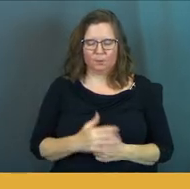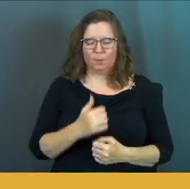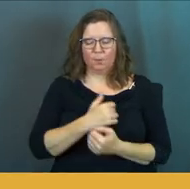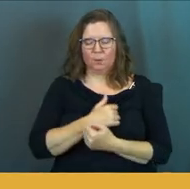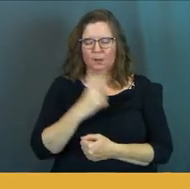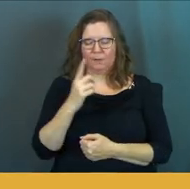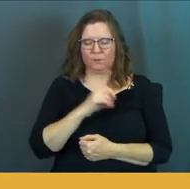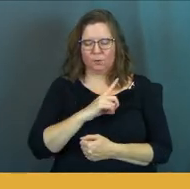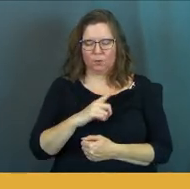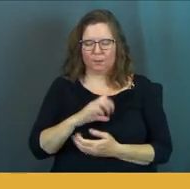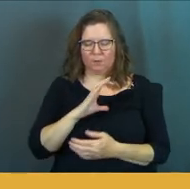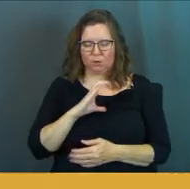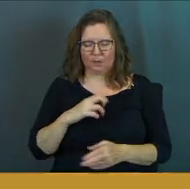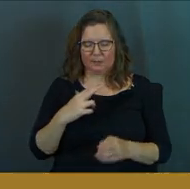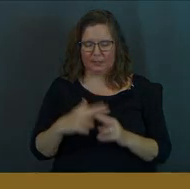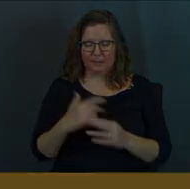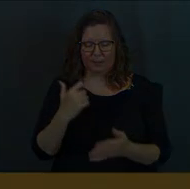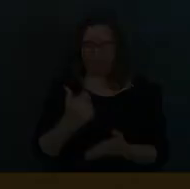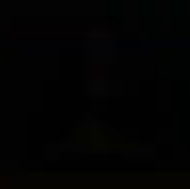We love you, Lord. In Christ's name, amen.